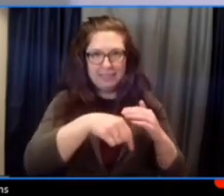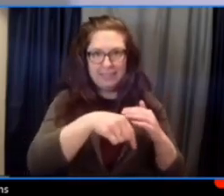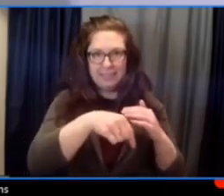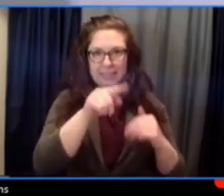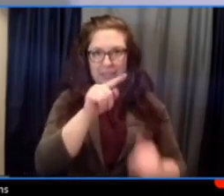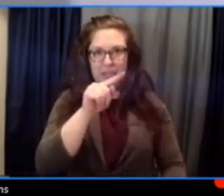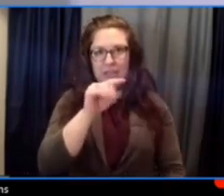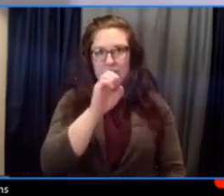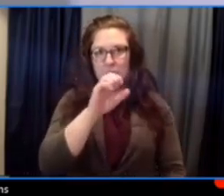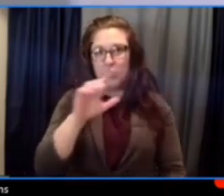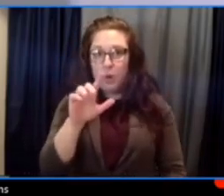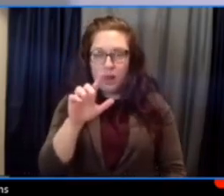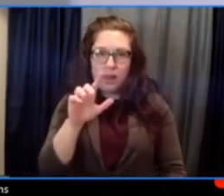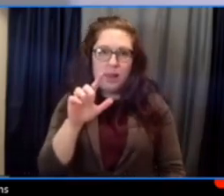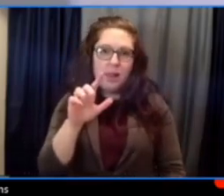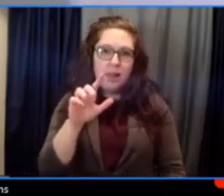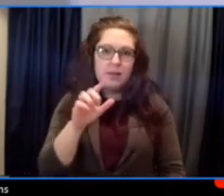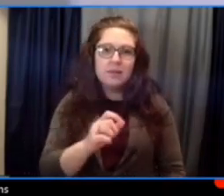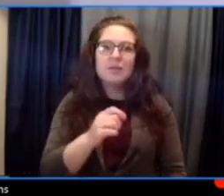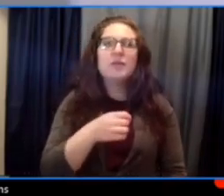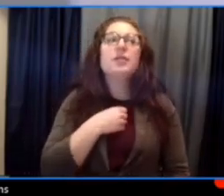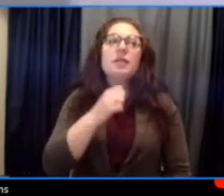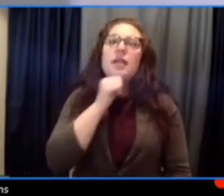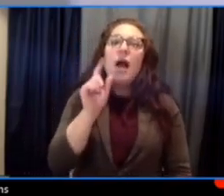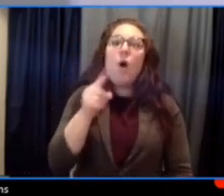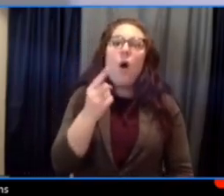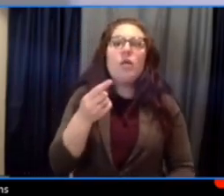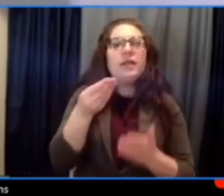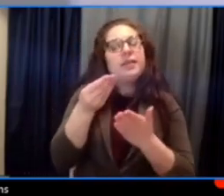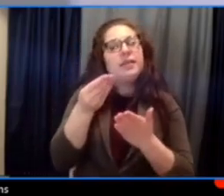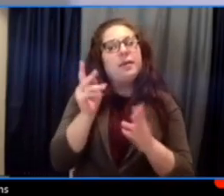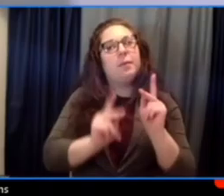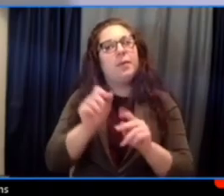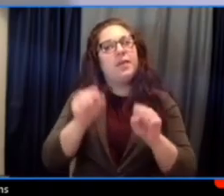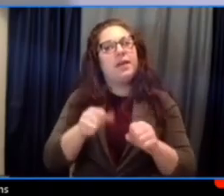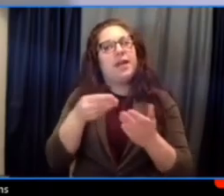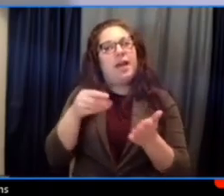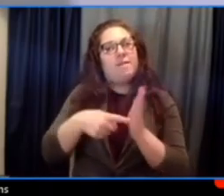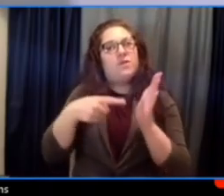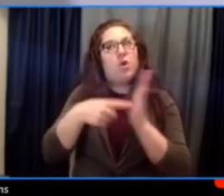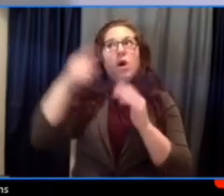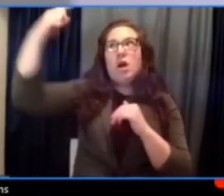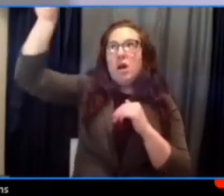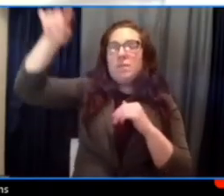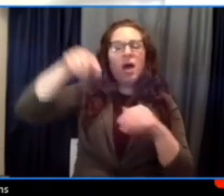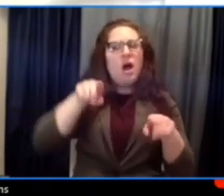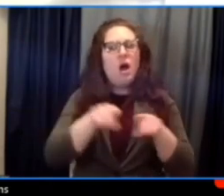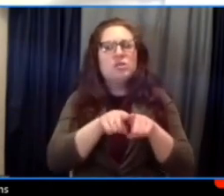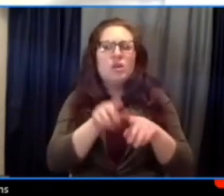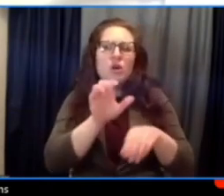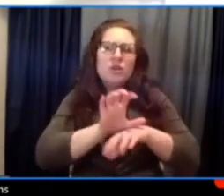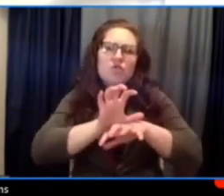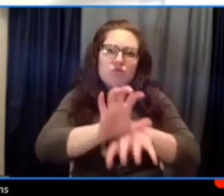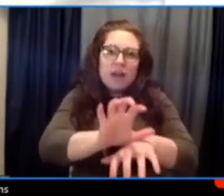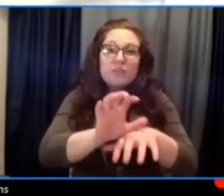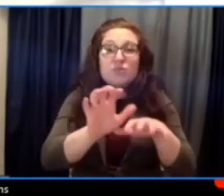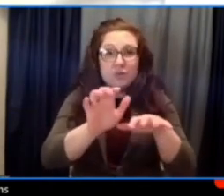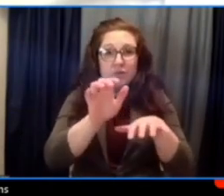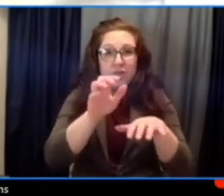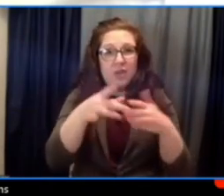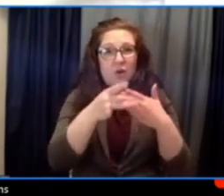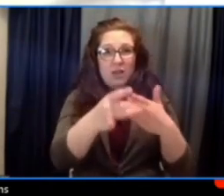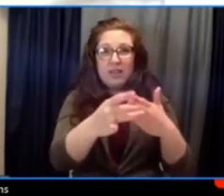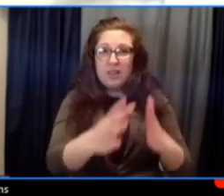still available to these grassroots leaders who are doing this amazing work. They're doing amazing work, and they've given us a